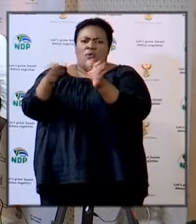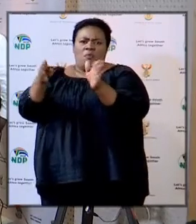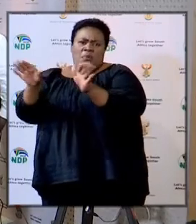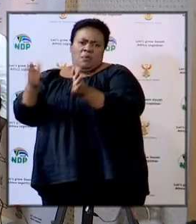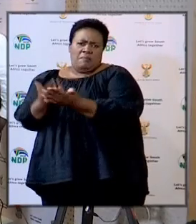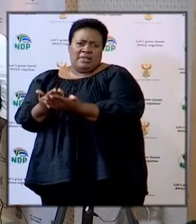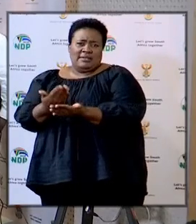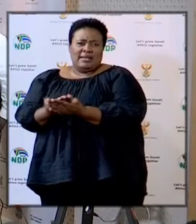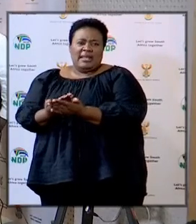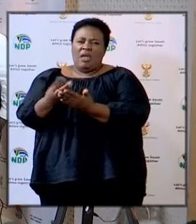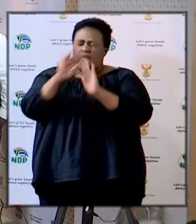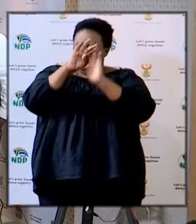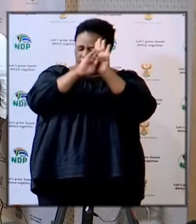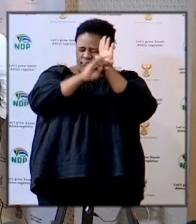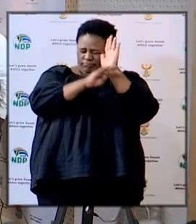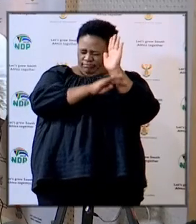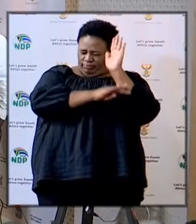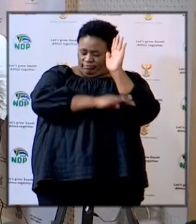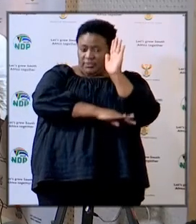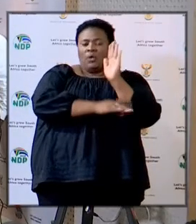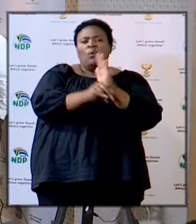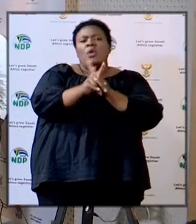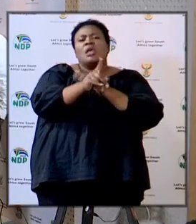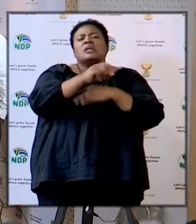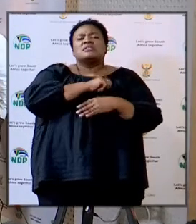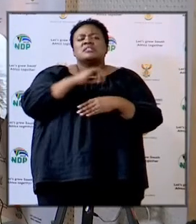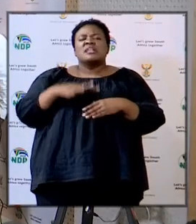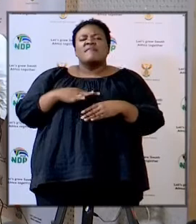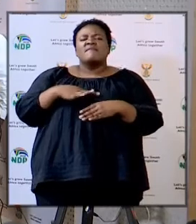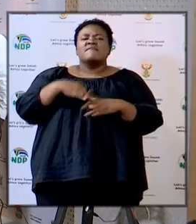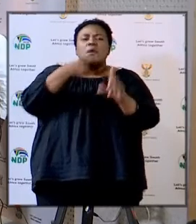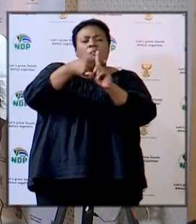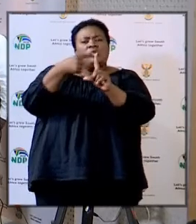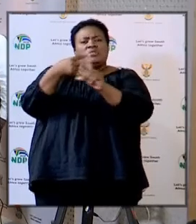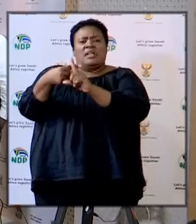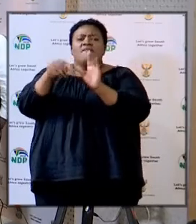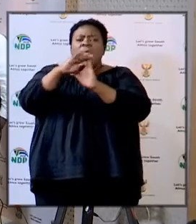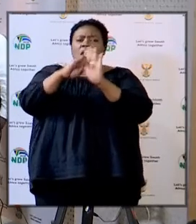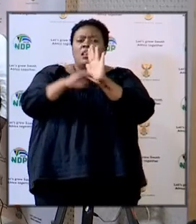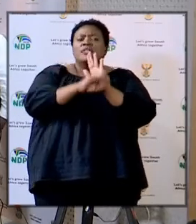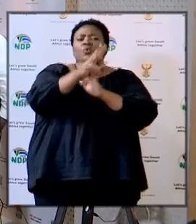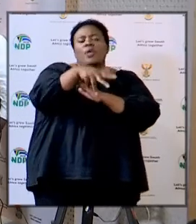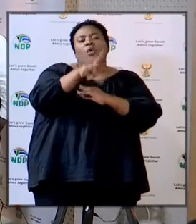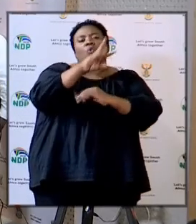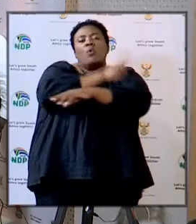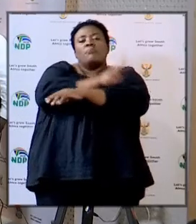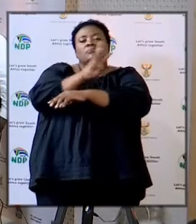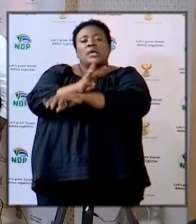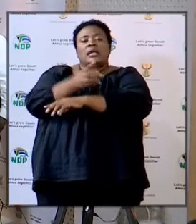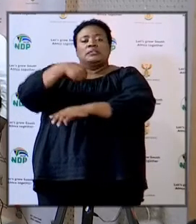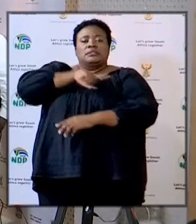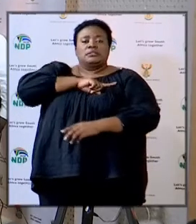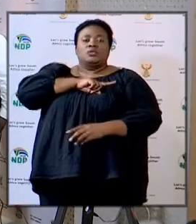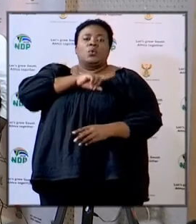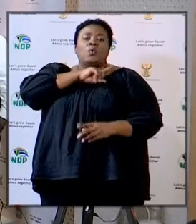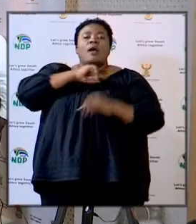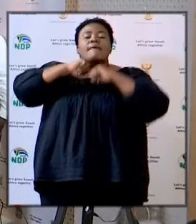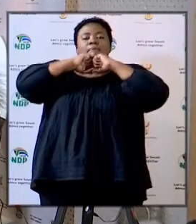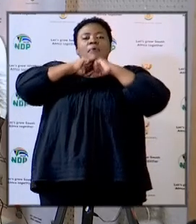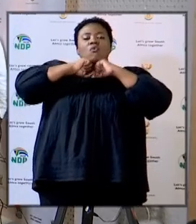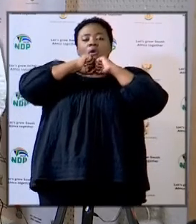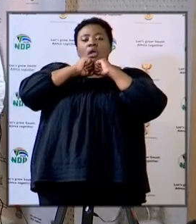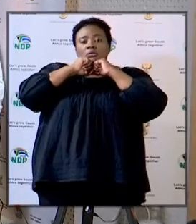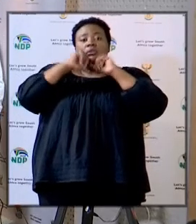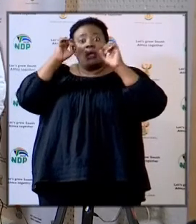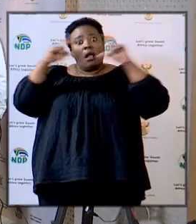long list of those schools where staff members have tested positive we'll put that list on our website so that parents can be aware